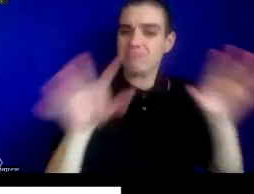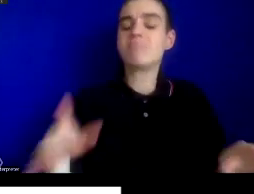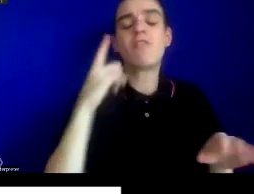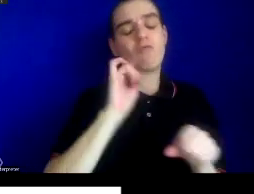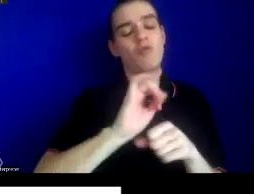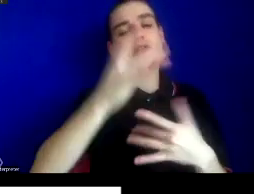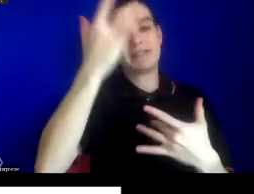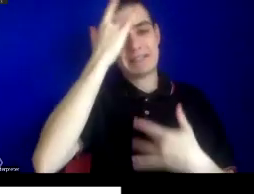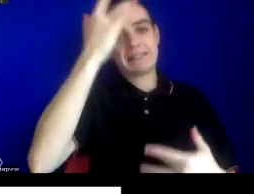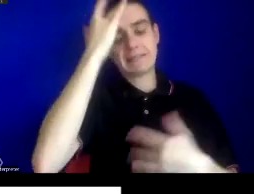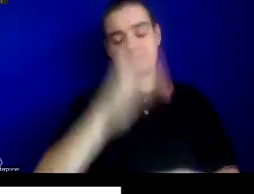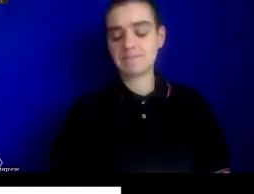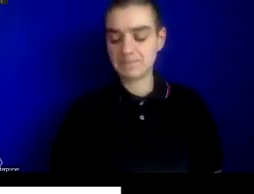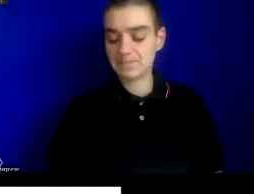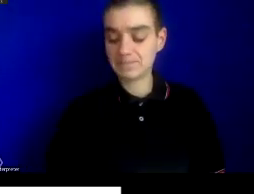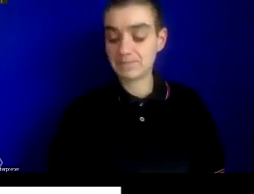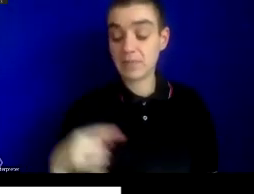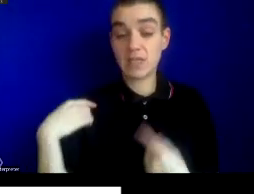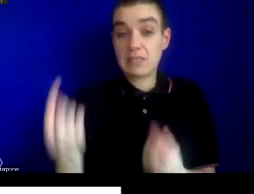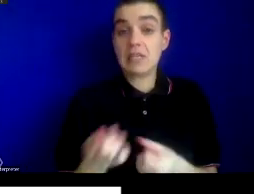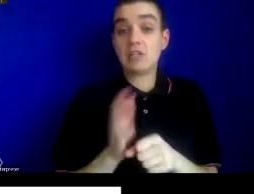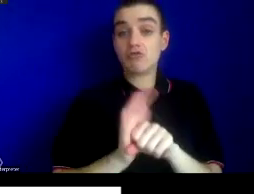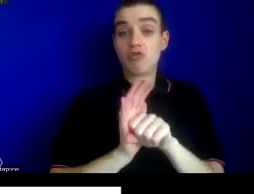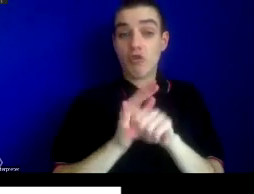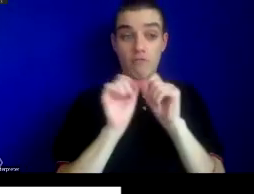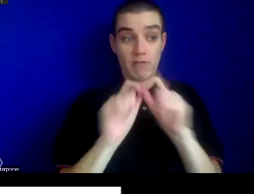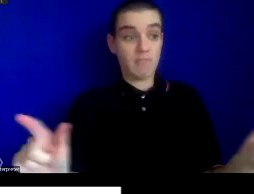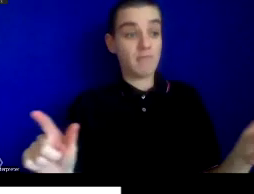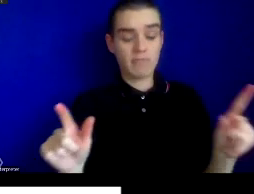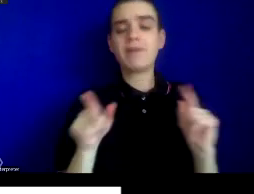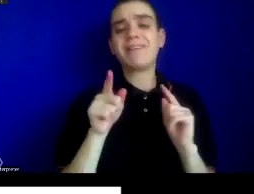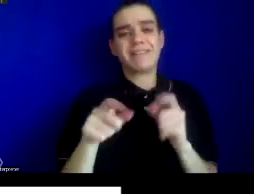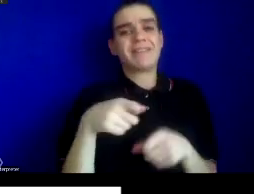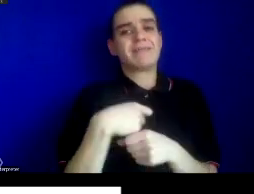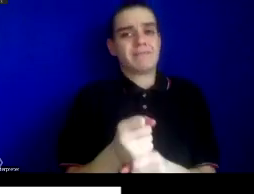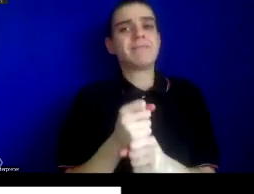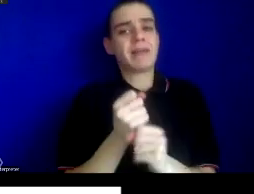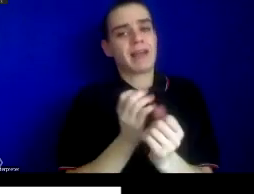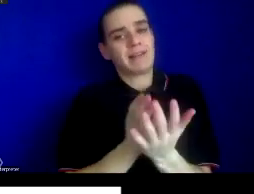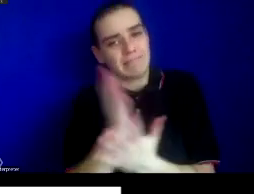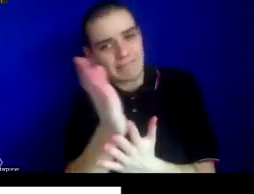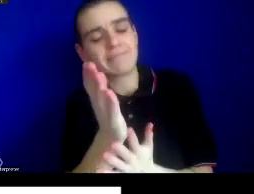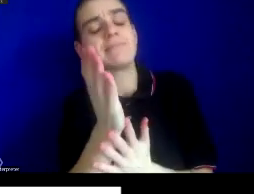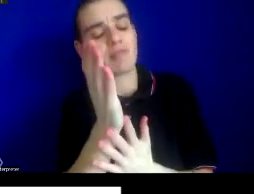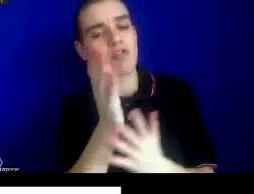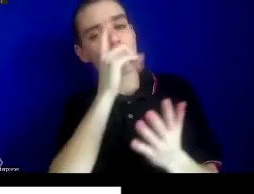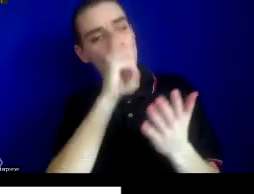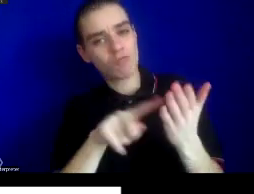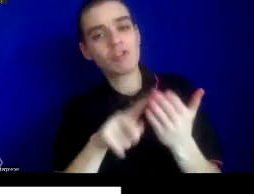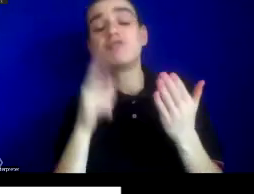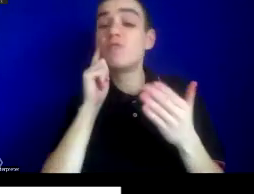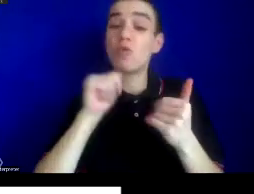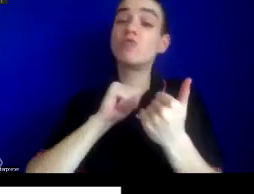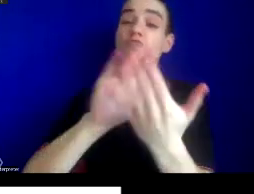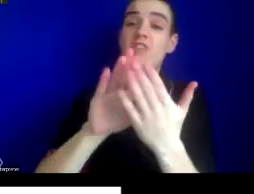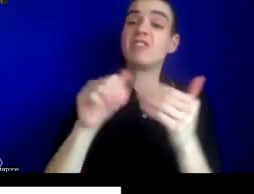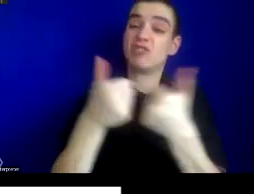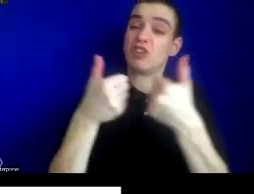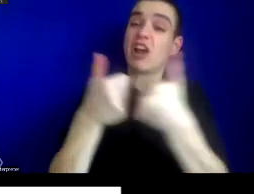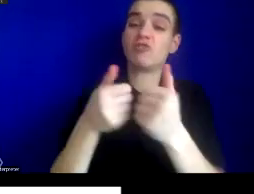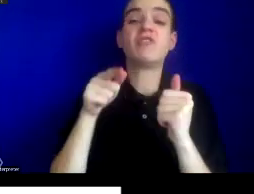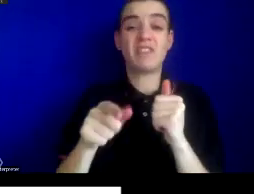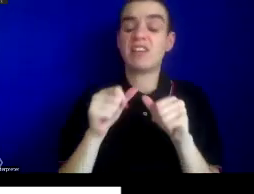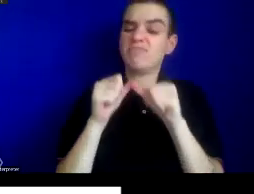Since the emergence of COVID-19, Dr. White has produced a further line of research to address the challenges of this continuing pandemic.